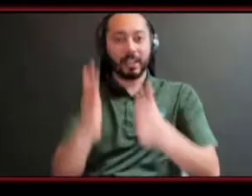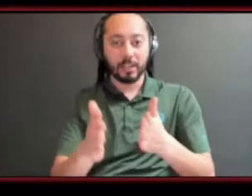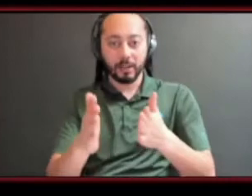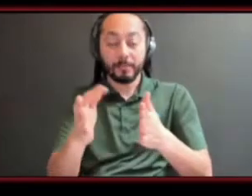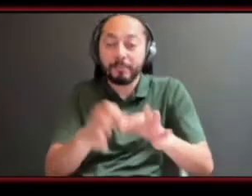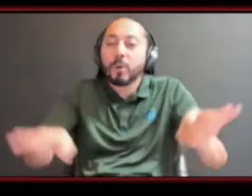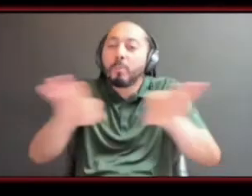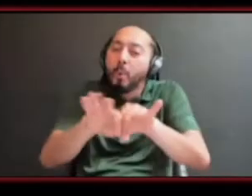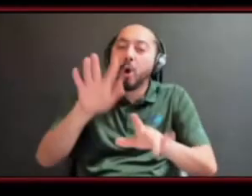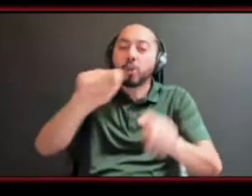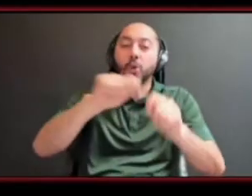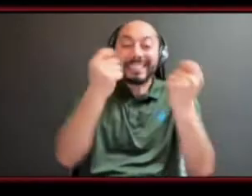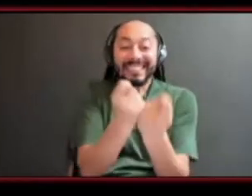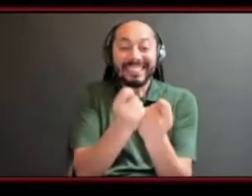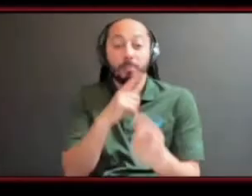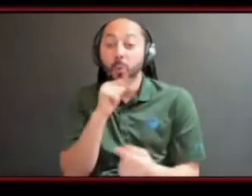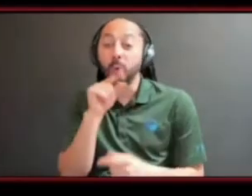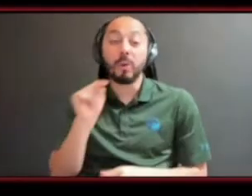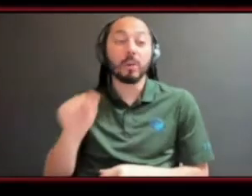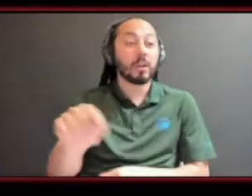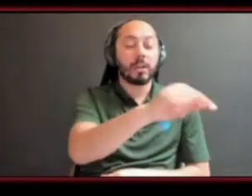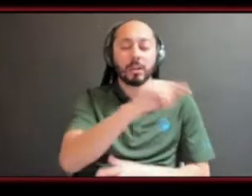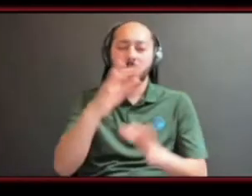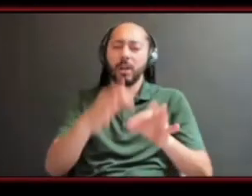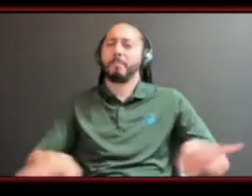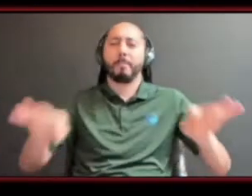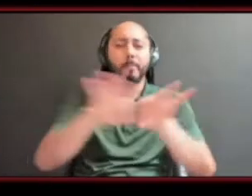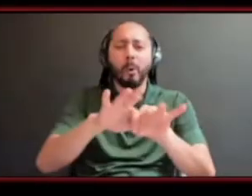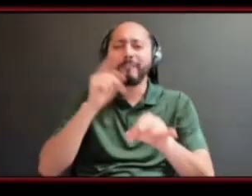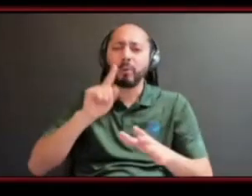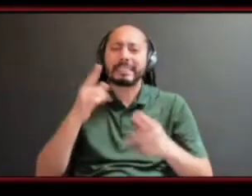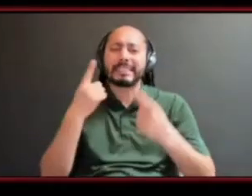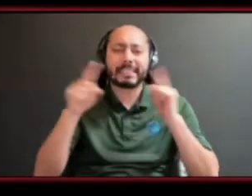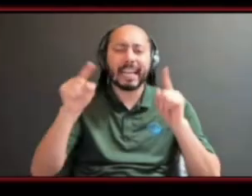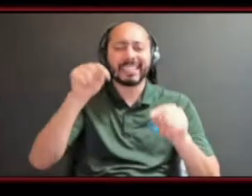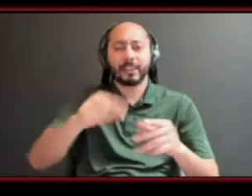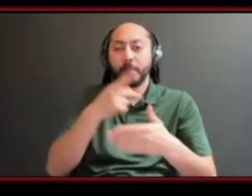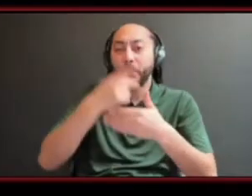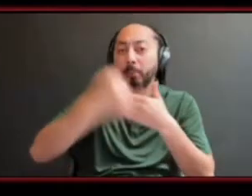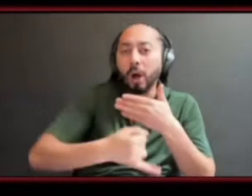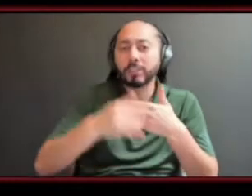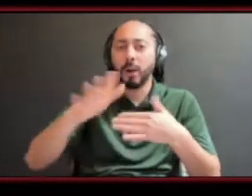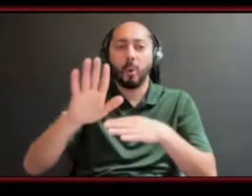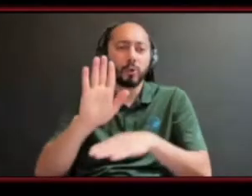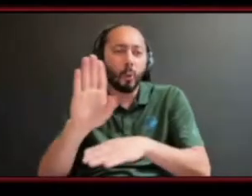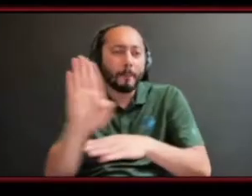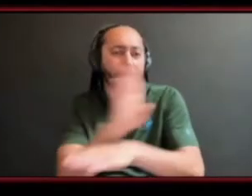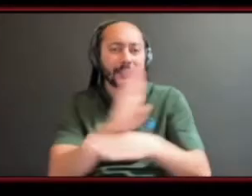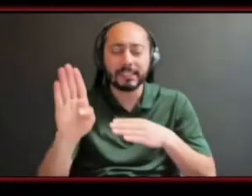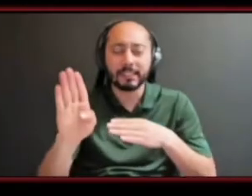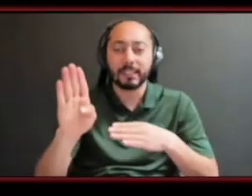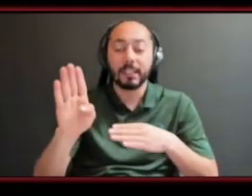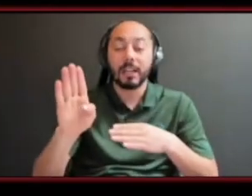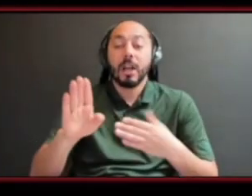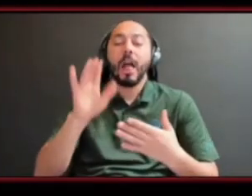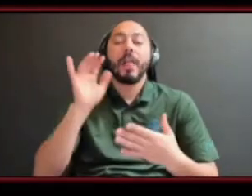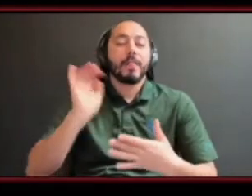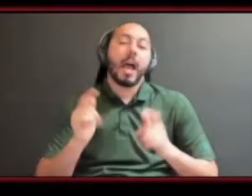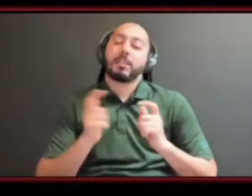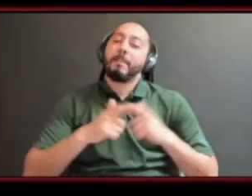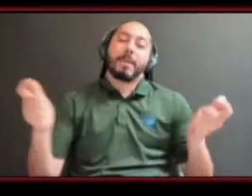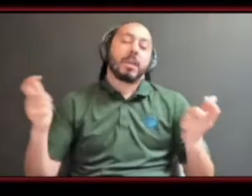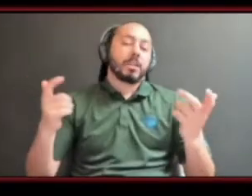important parts that add to the success of what project or business that you're working on so i think that's the biggest takeaway